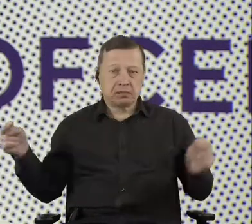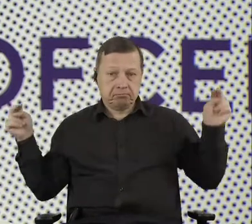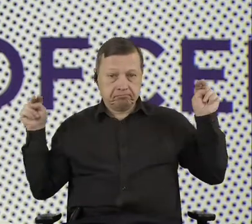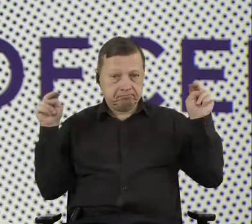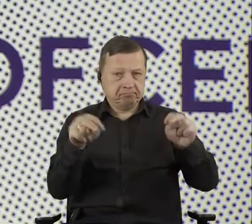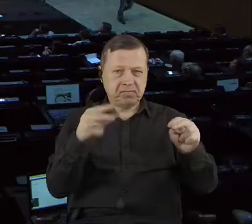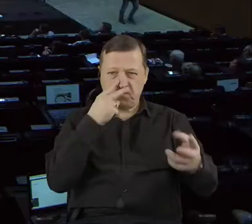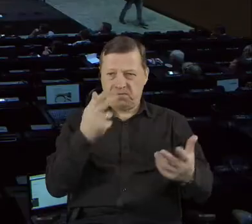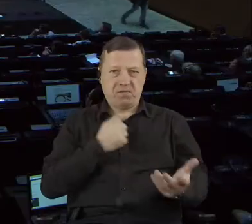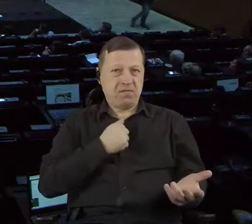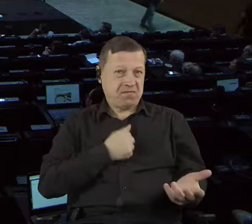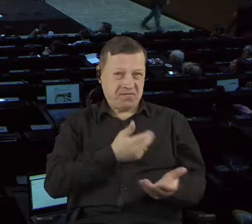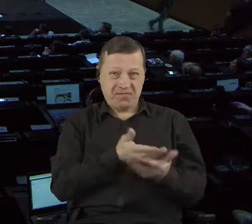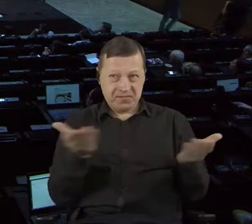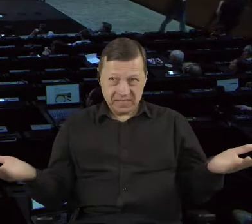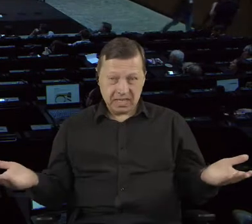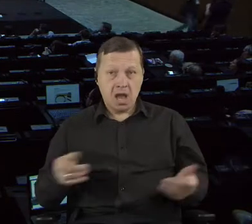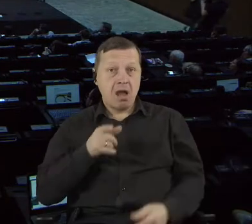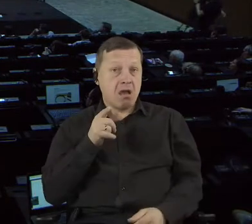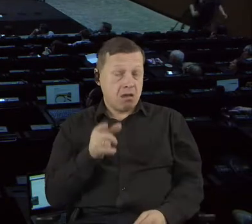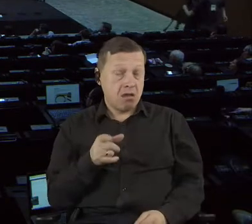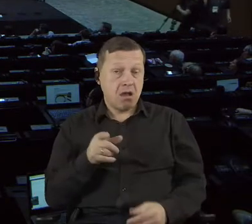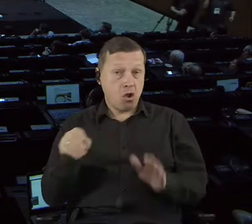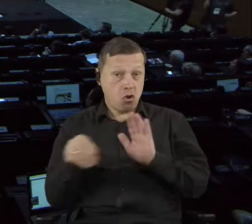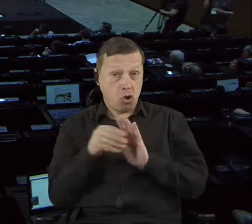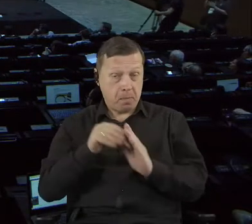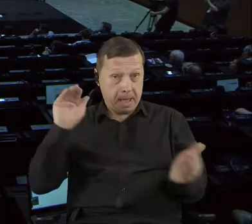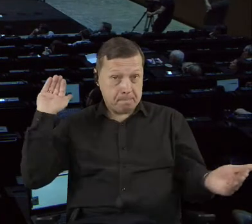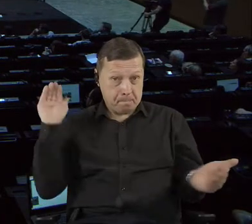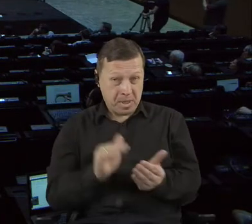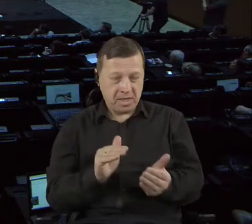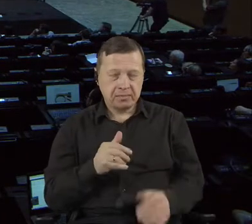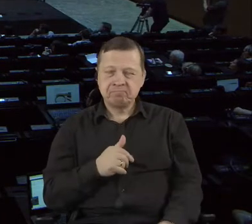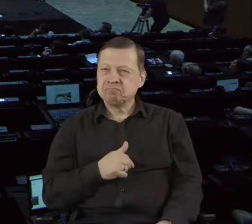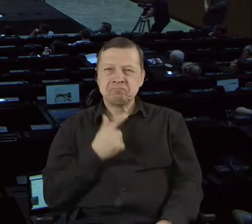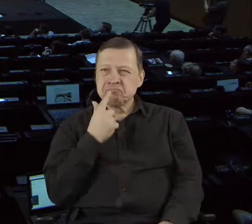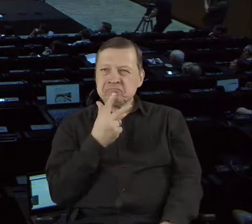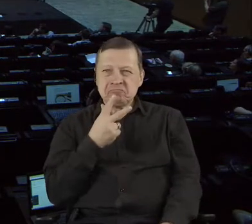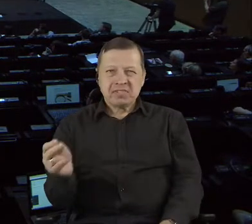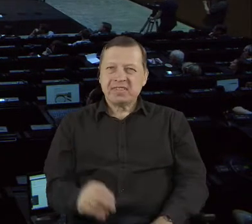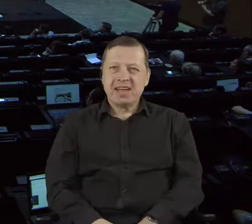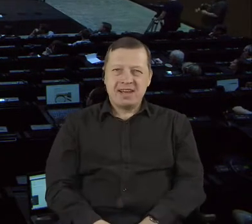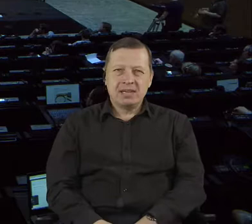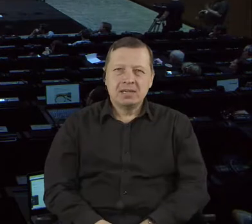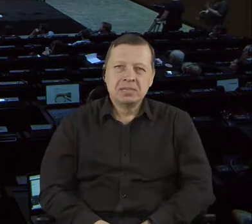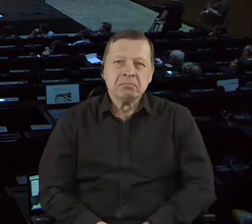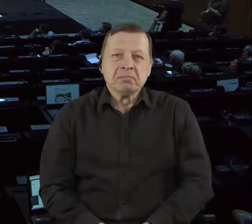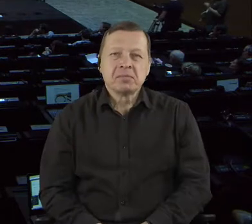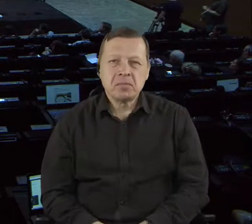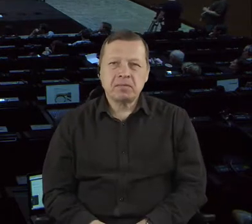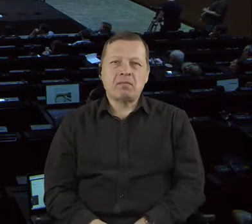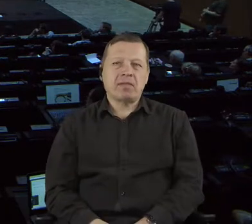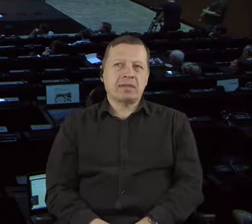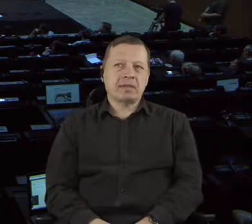in the decrease of corruption, for example. So here I see the similarity like with the voting outcome. And that was the conscious